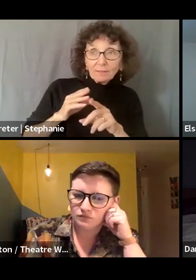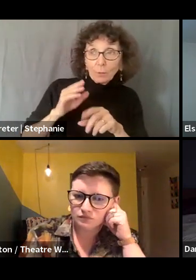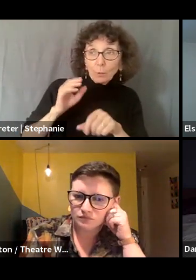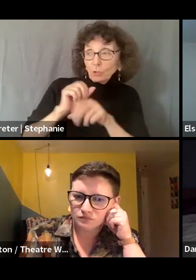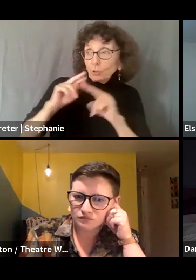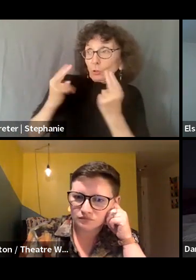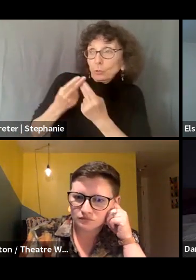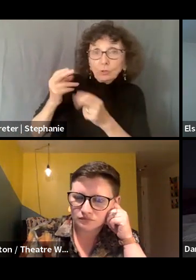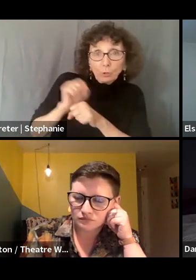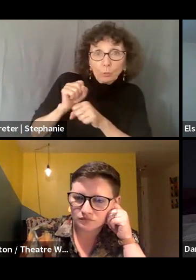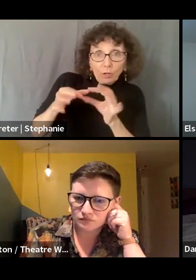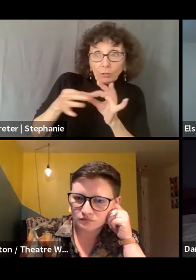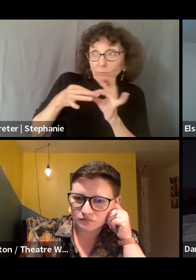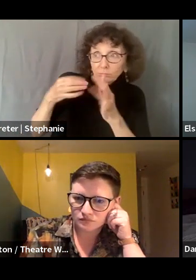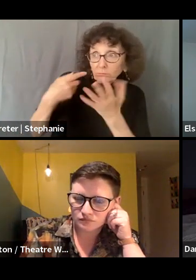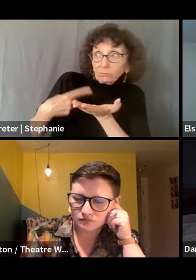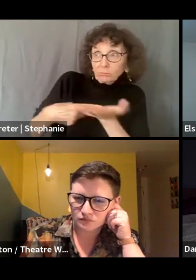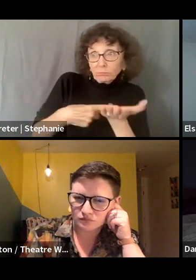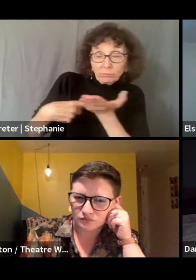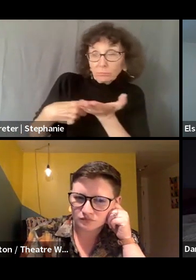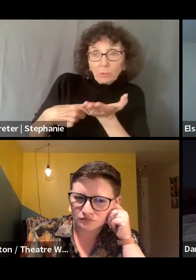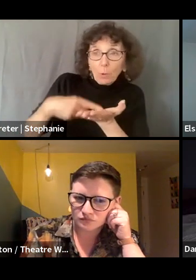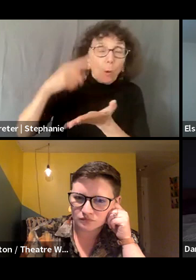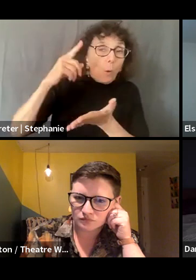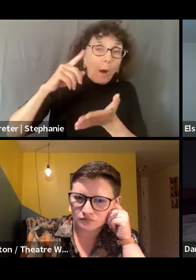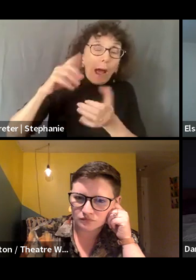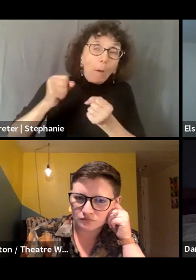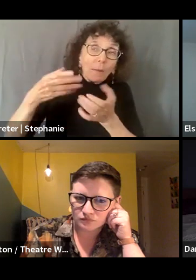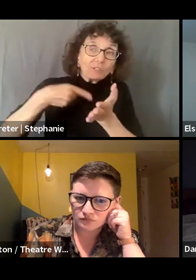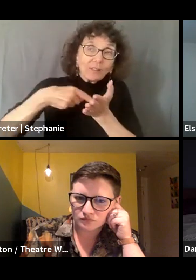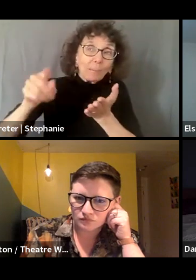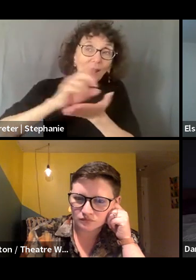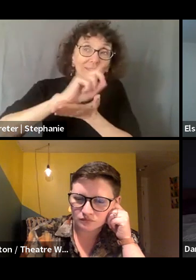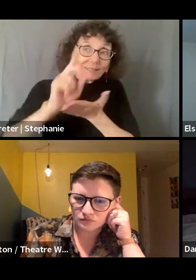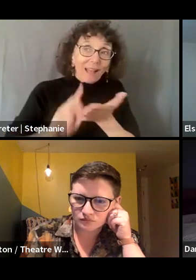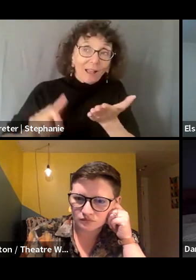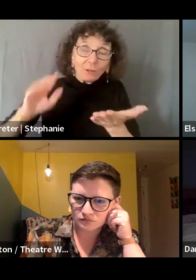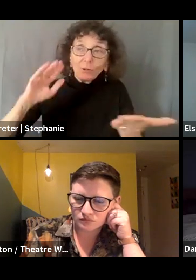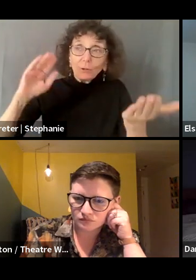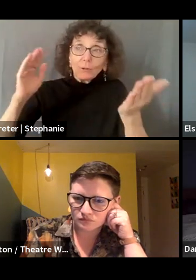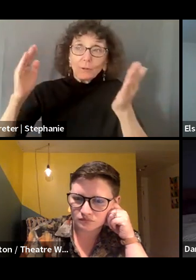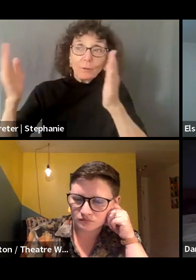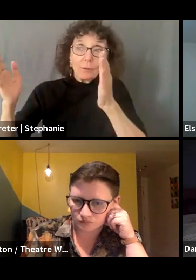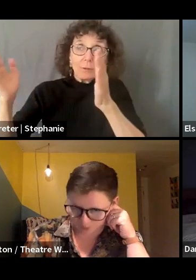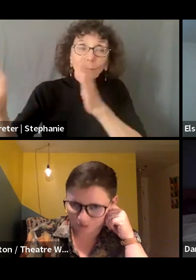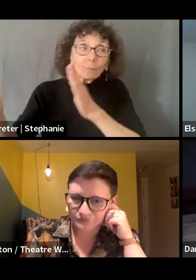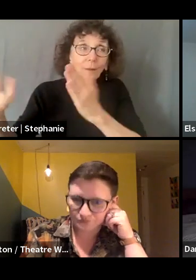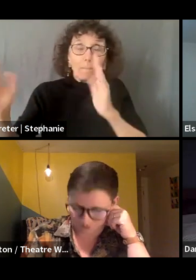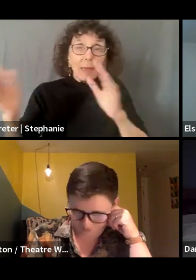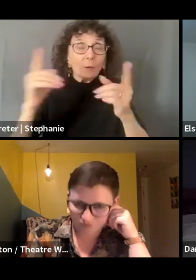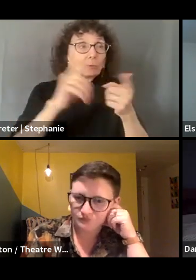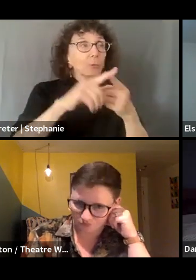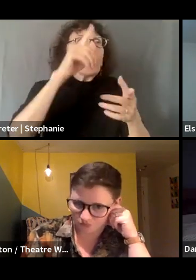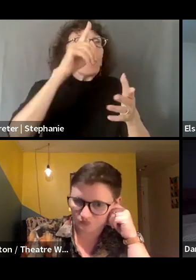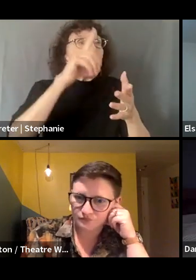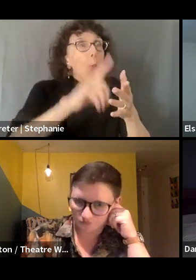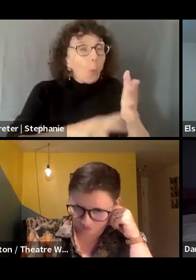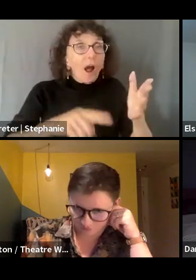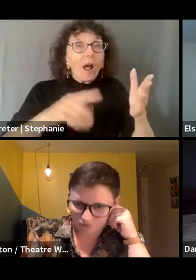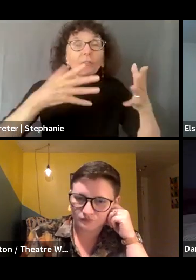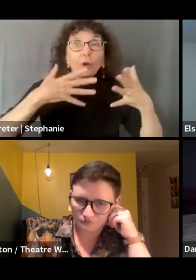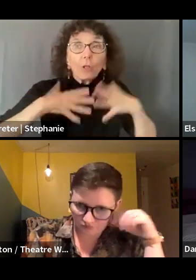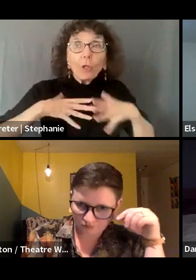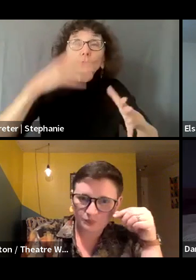conversation around what designers are getting paid in relationship to the budget of the things they are designing is astronomical.